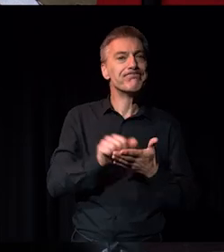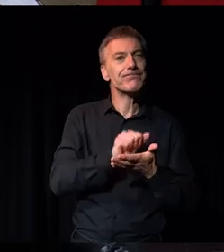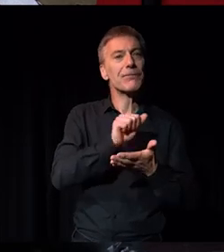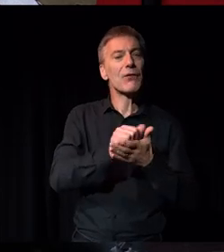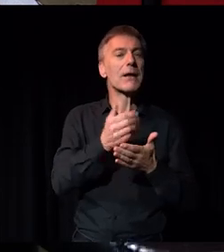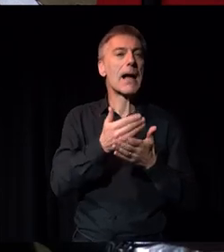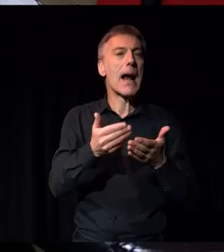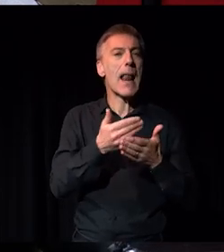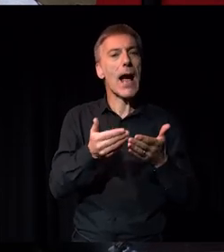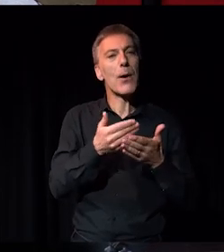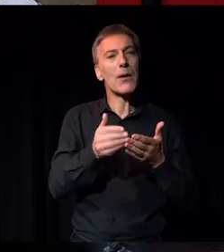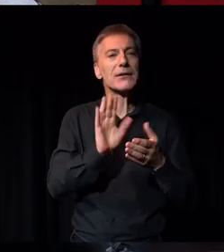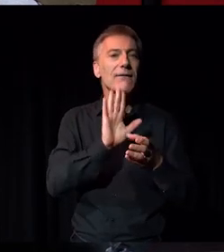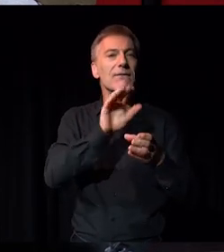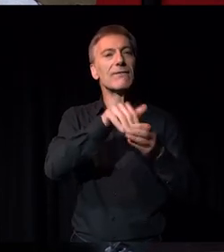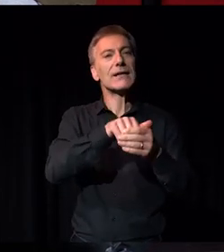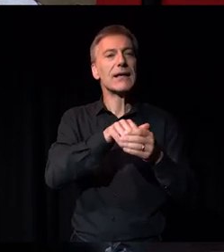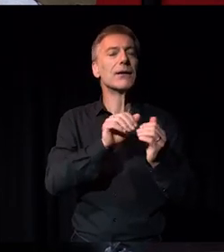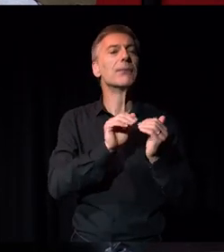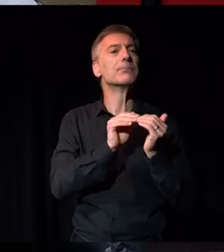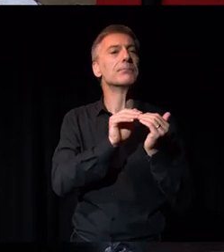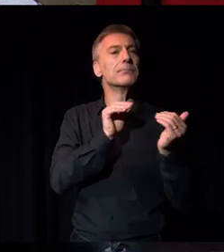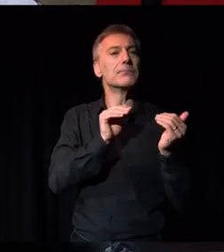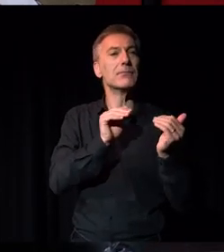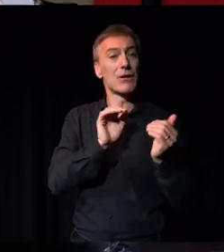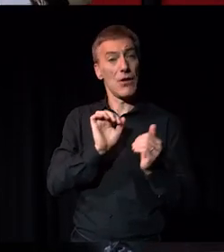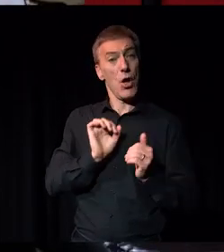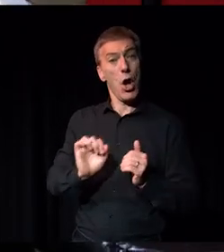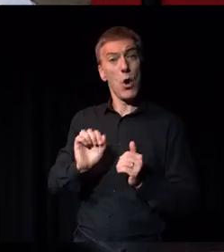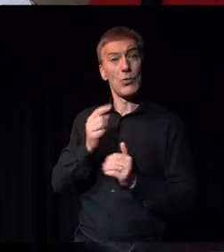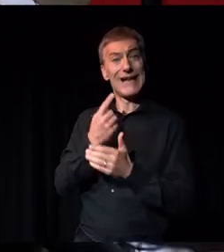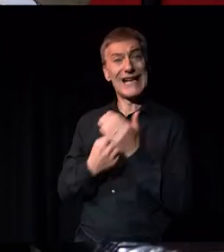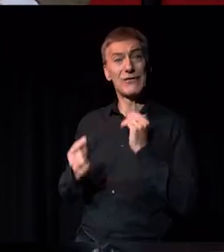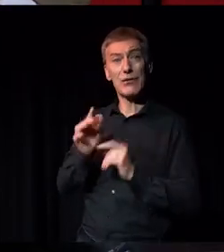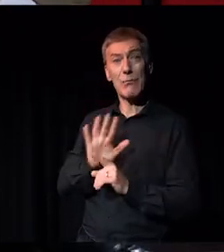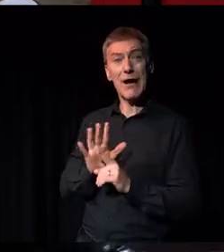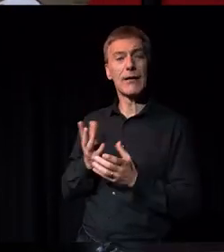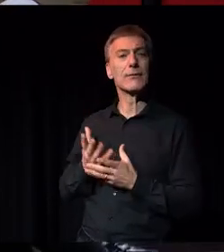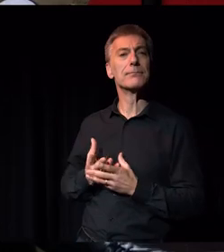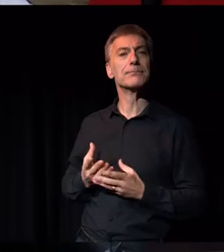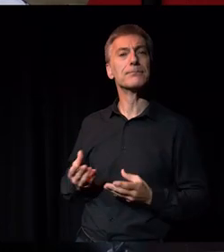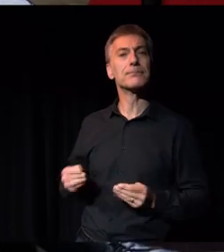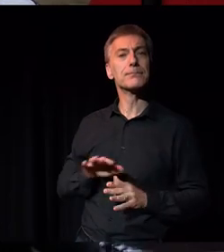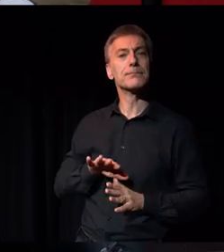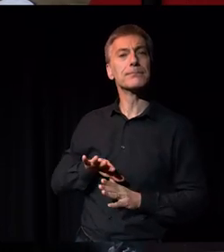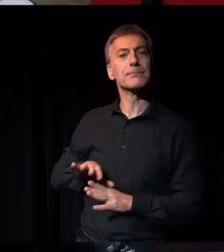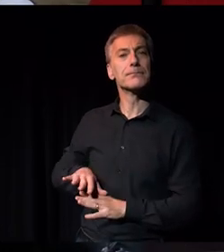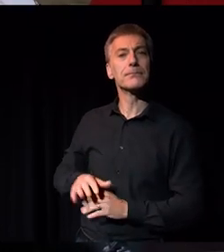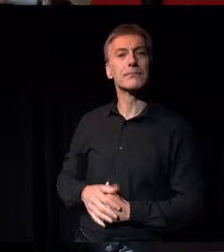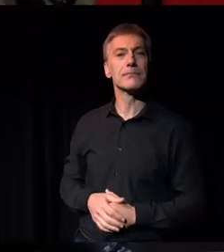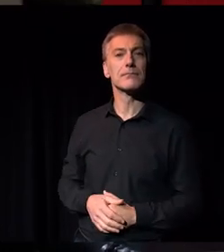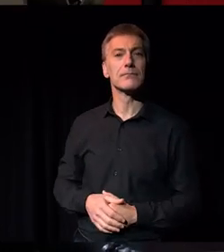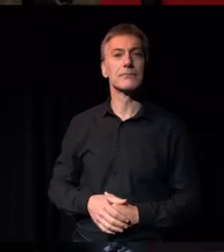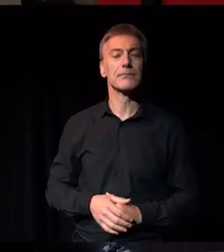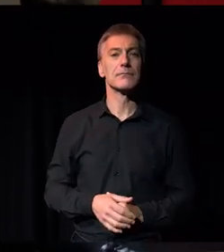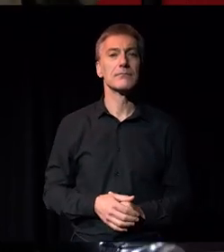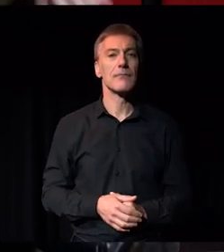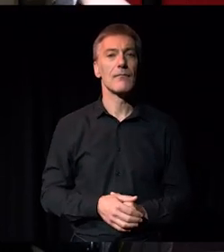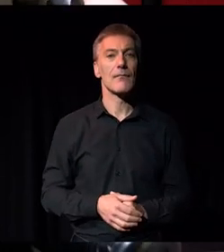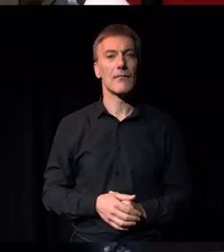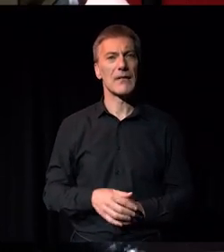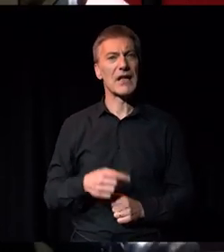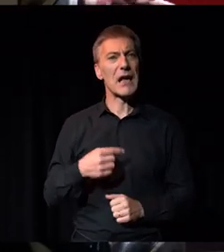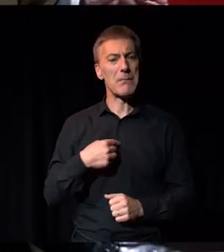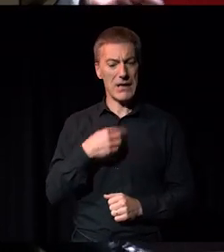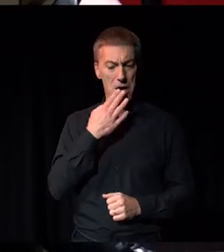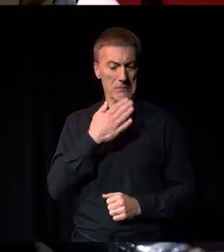suddenly just kind of nullifies any sort of individuality, I guess. Yeah, so I've, I don't know if I'm quite at that